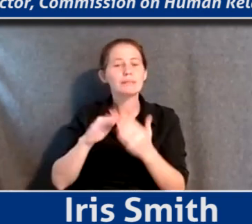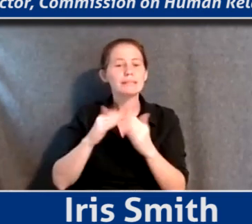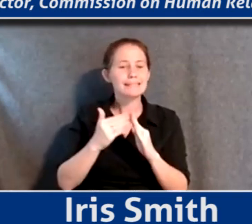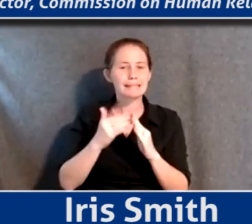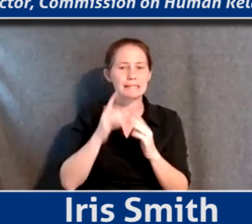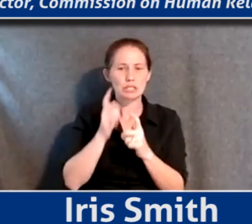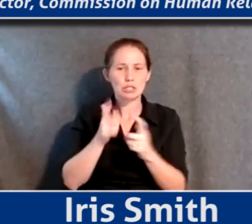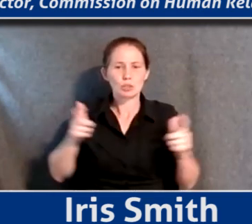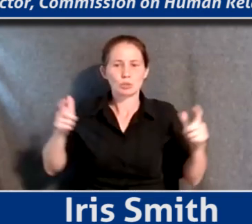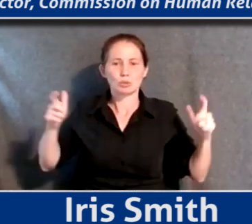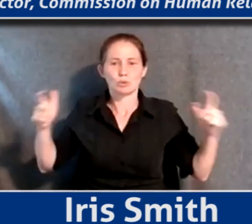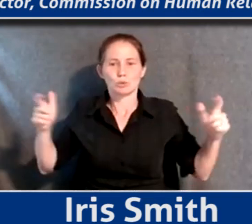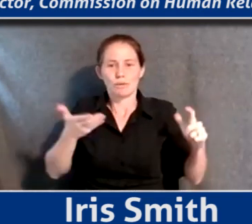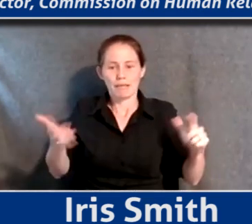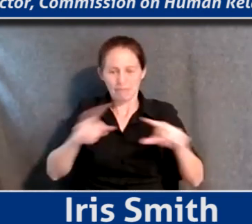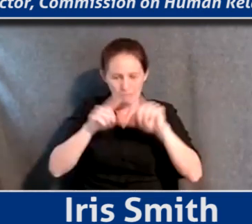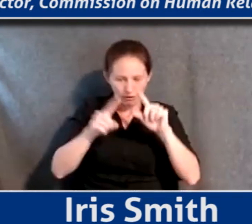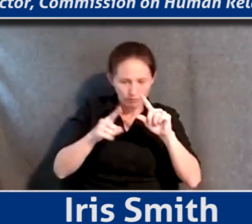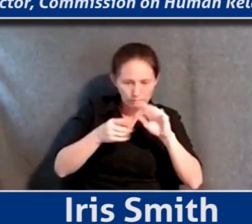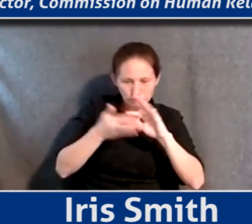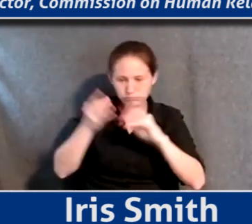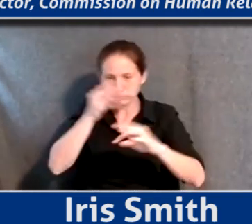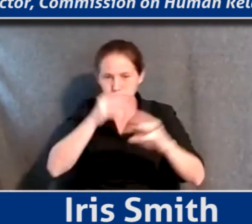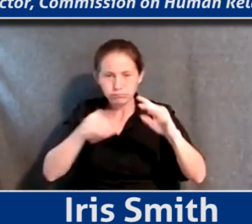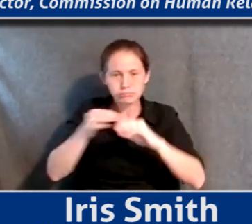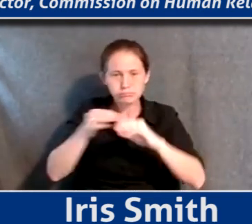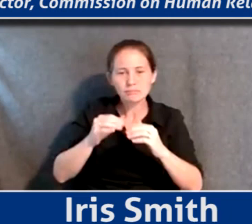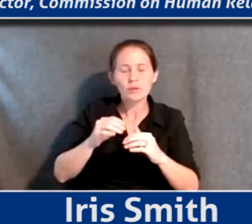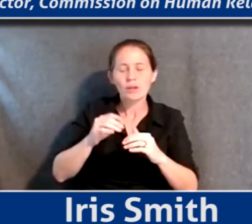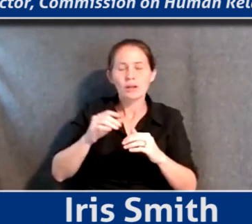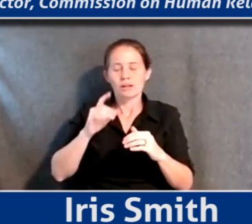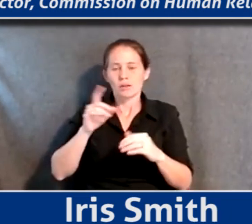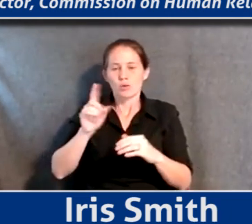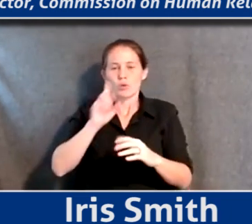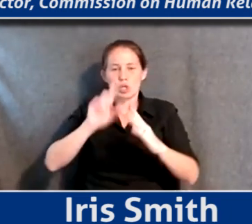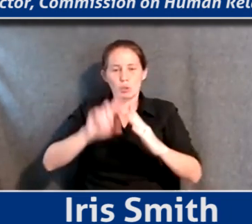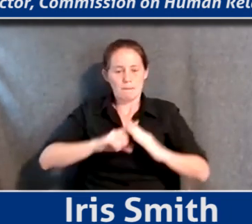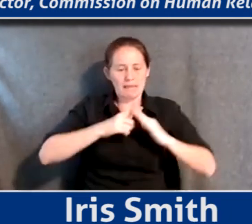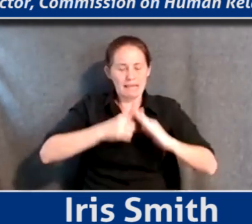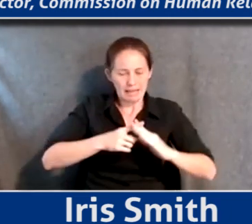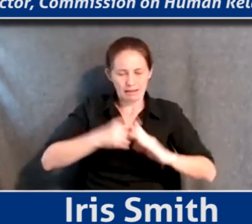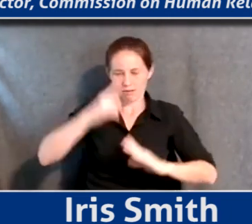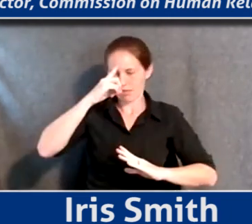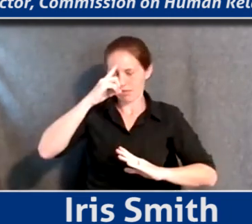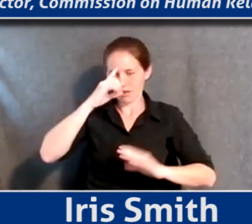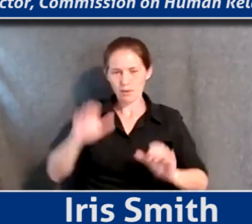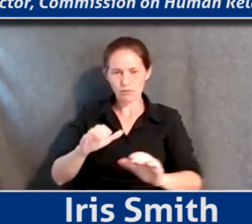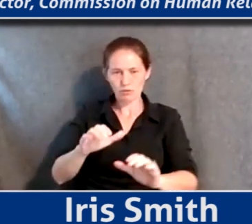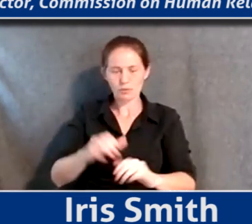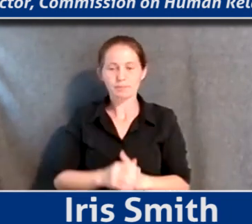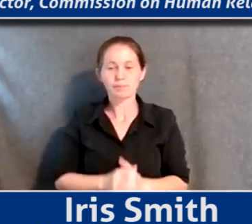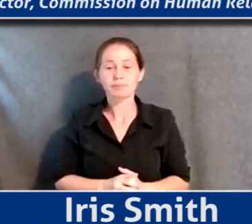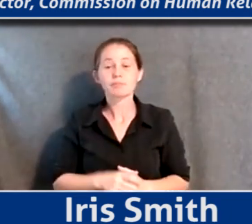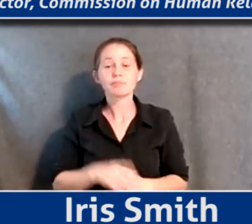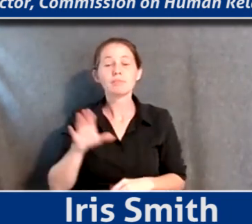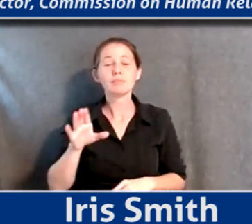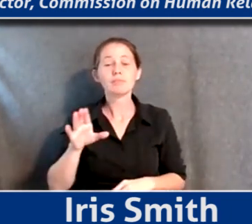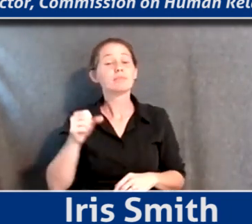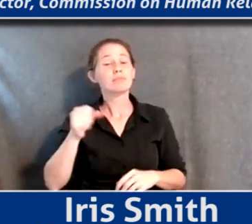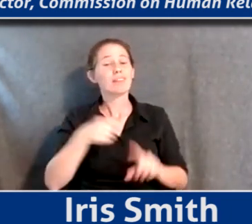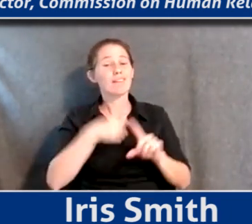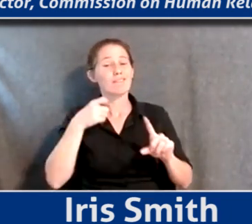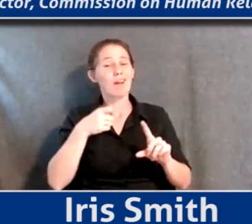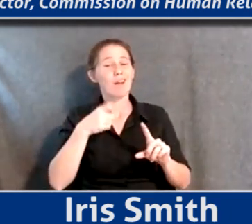a huge thing, and there's all these different working pieces and stuff. Where do you begin when you start thinking about performance? Yeah, you know, so coming from kind of the world of